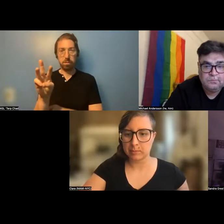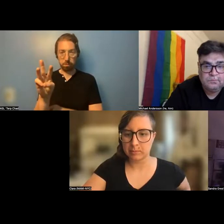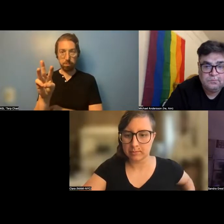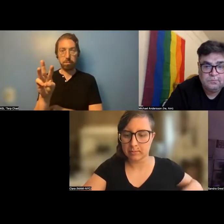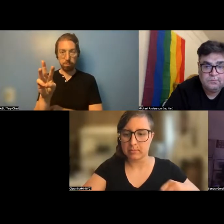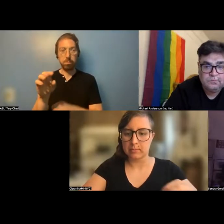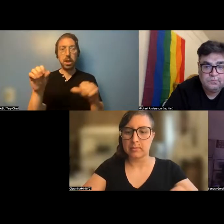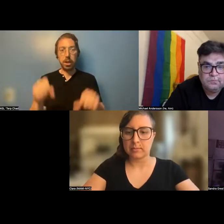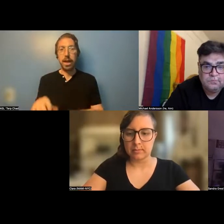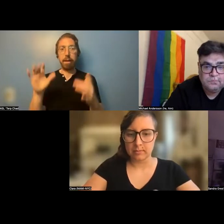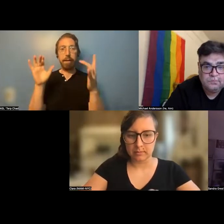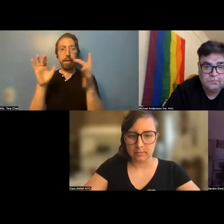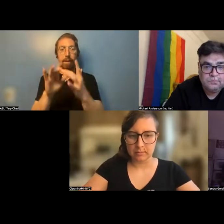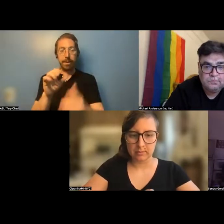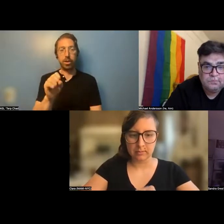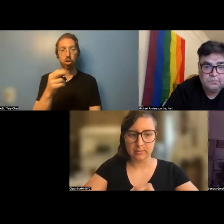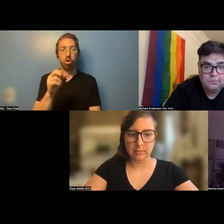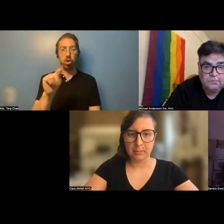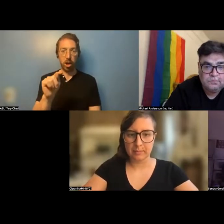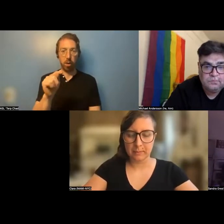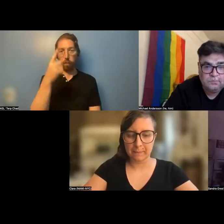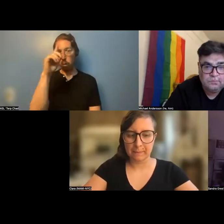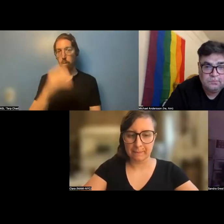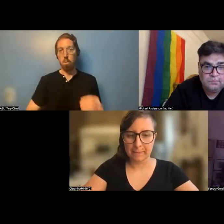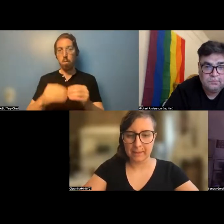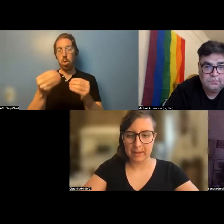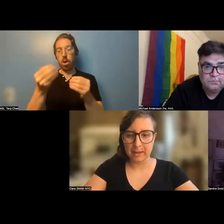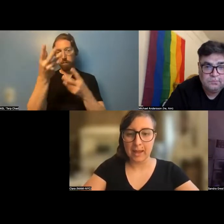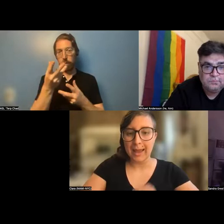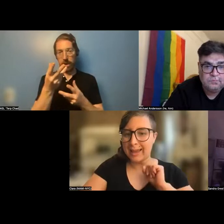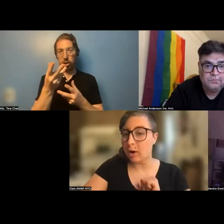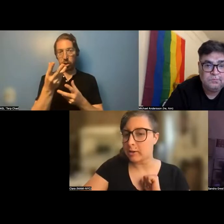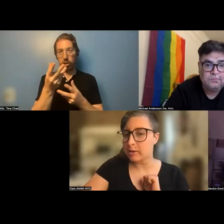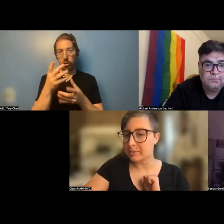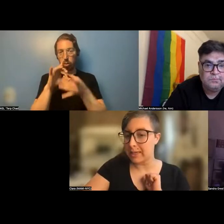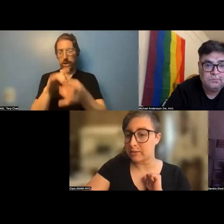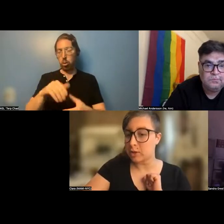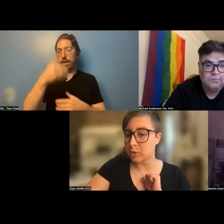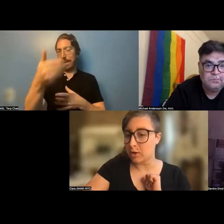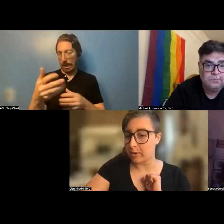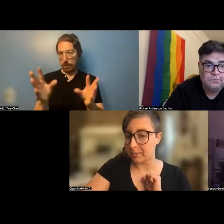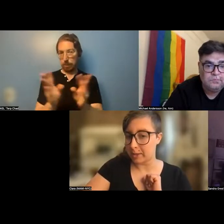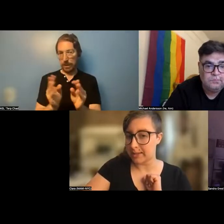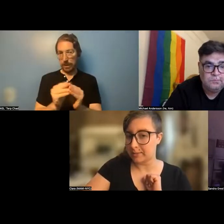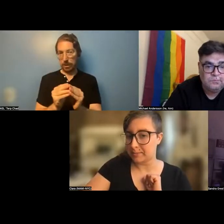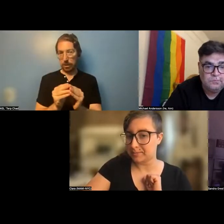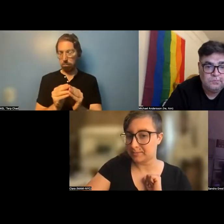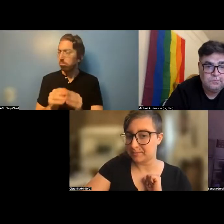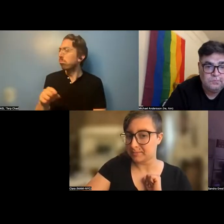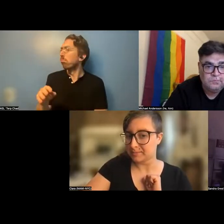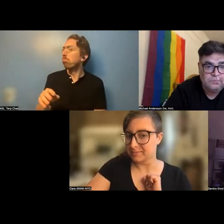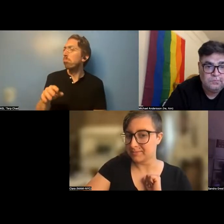contact SHOUT to get more information about when the next meeting will be. And are those meetings virtual or in person?